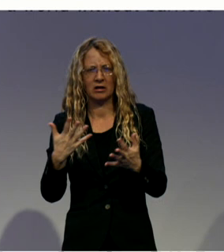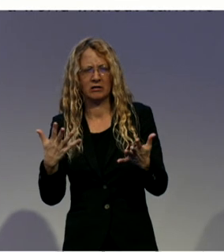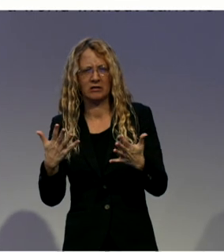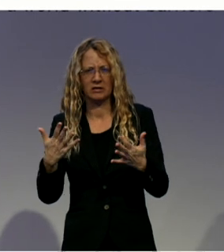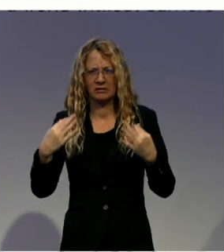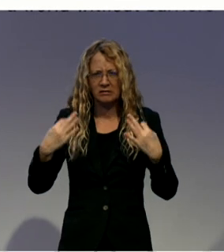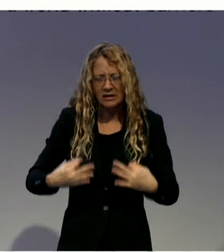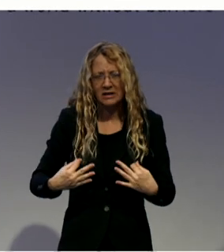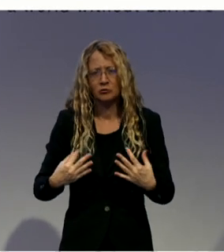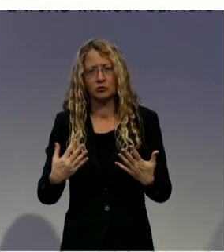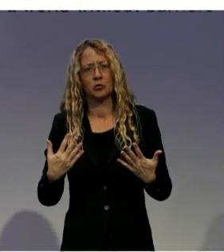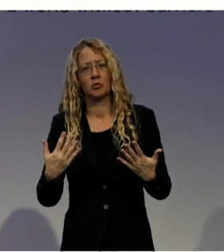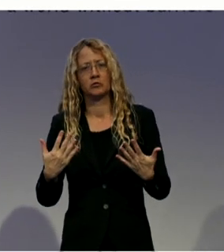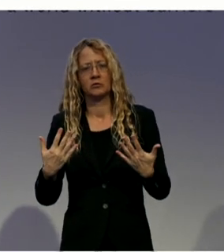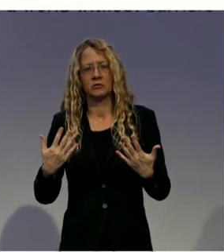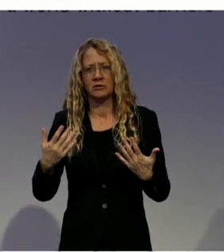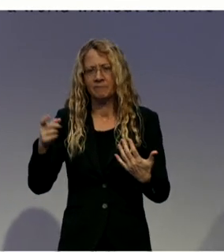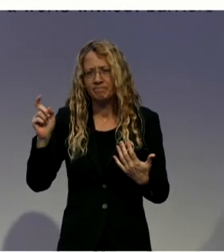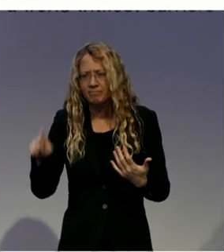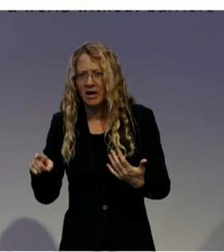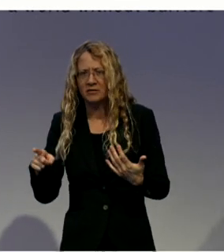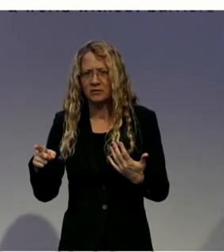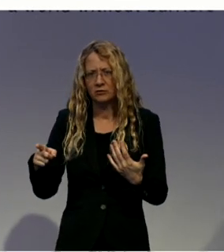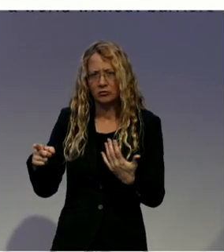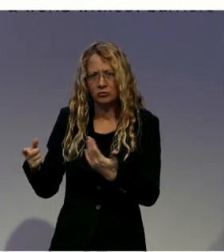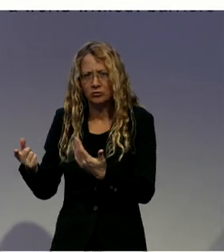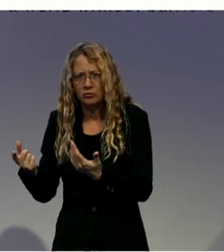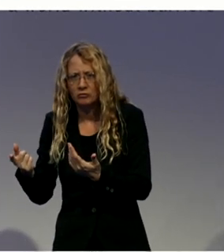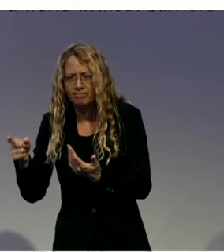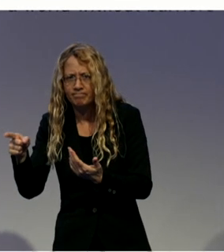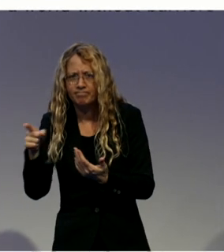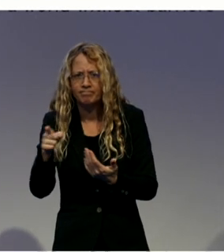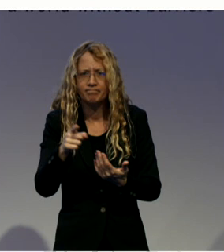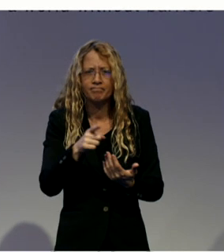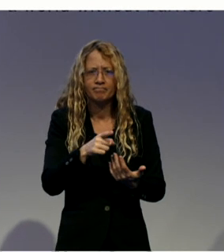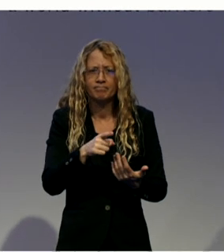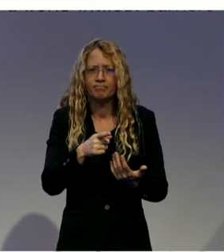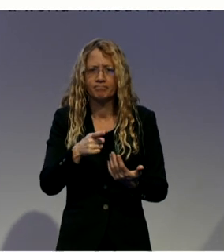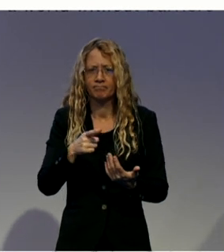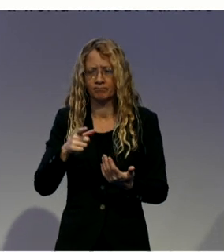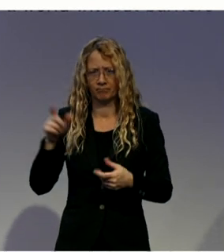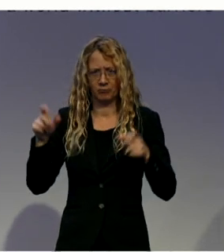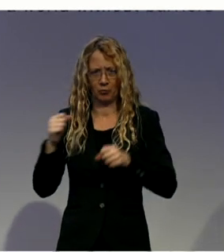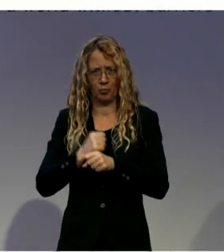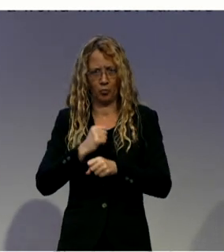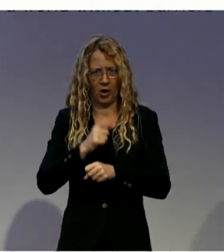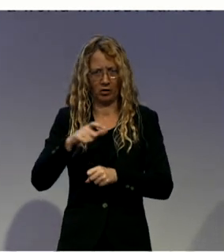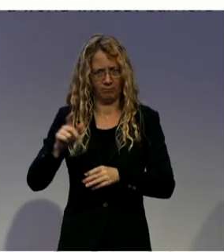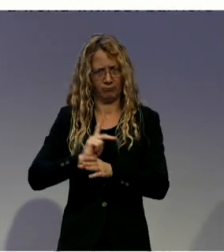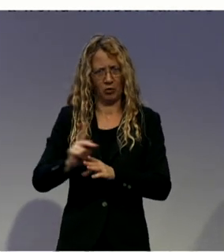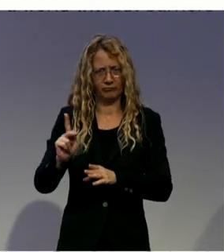and attitudes of individuals and professionals, we use a per case basis elaborating and individualized support plan